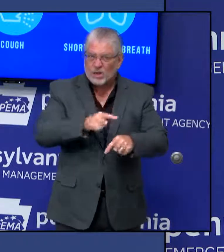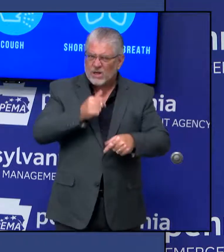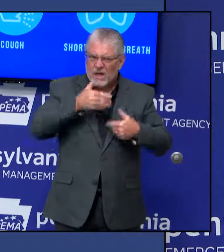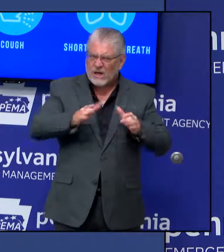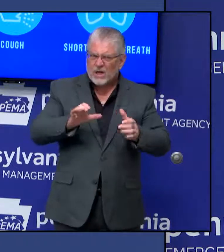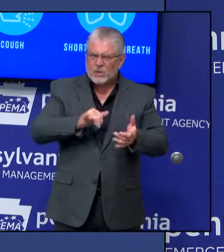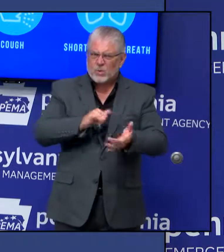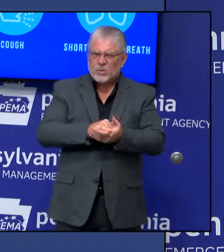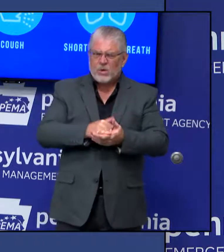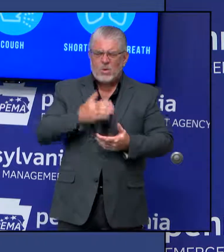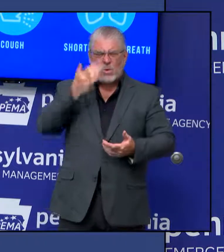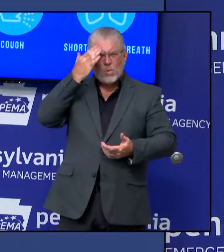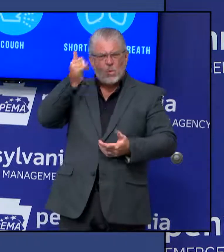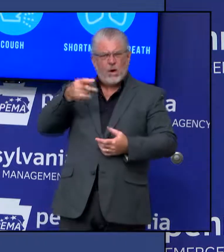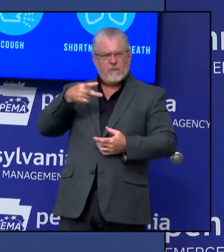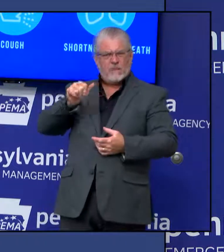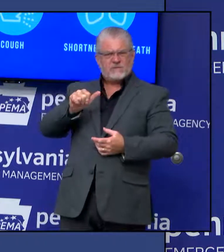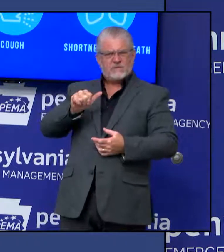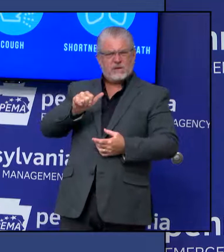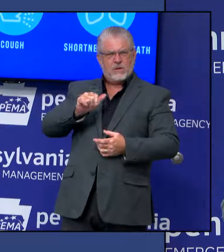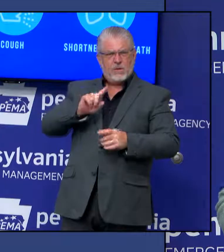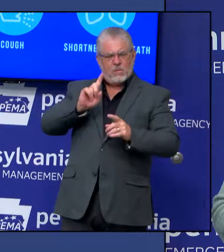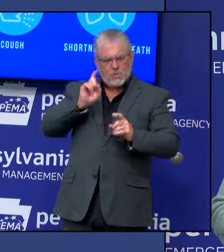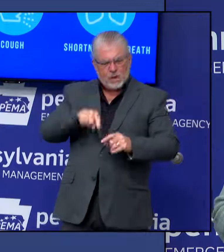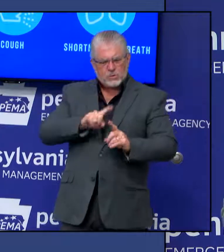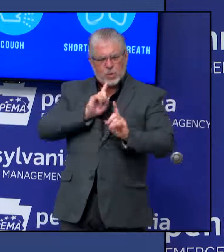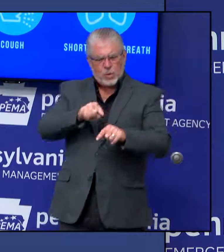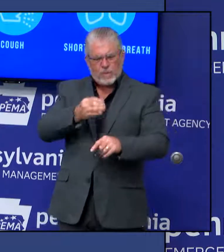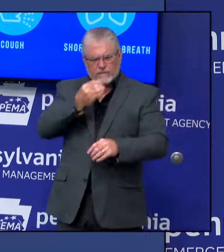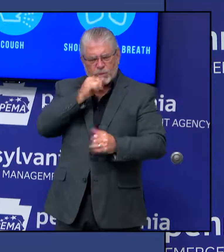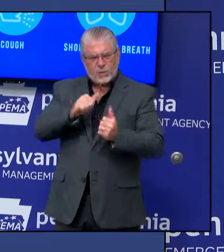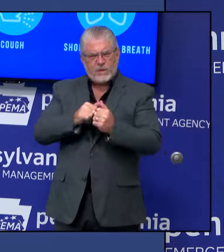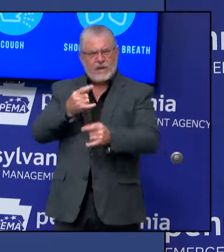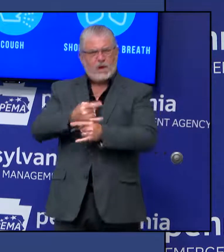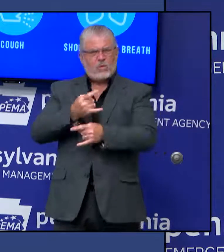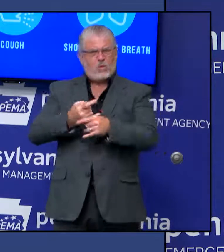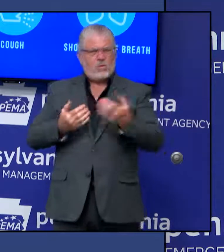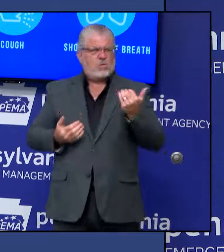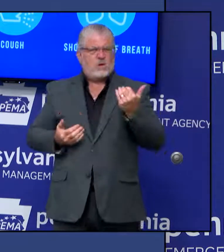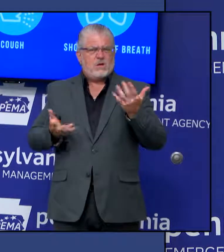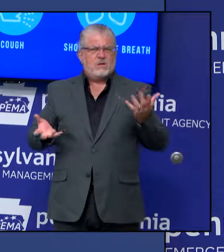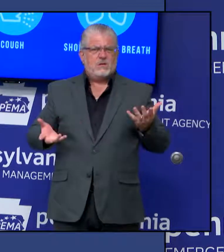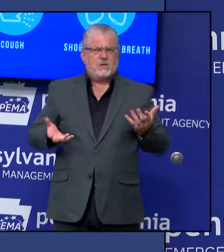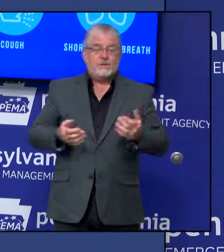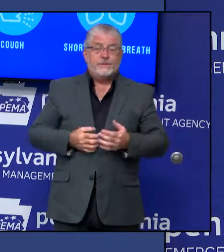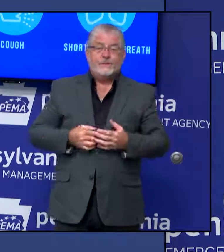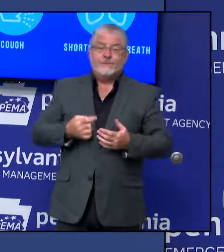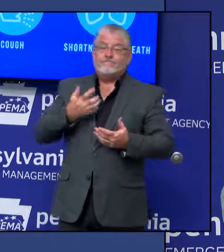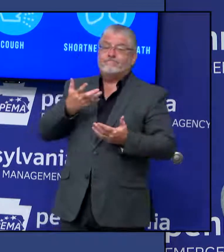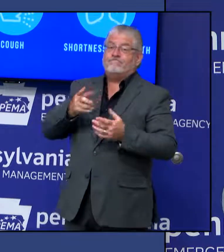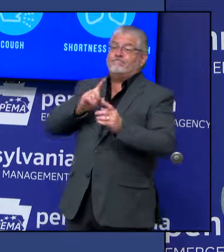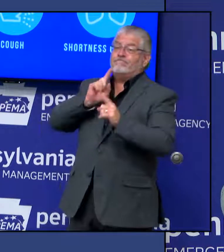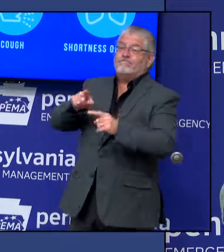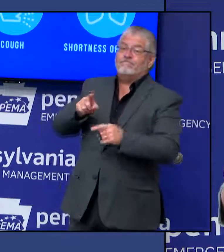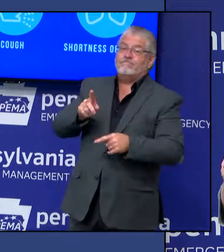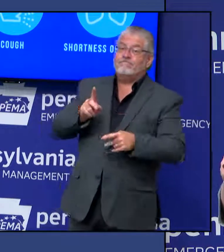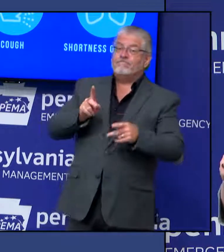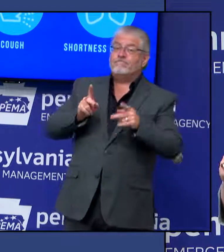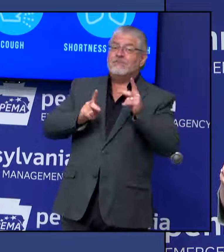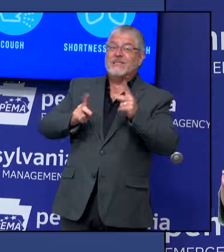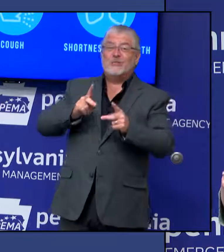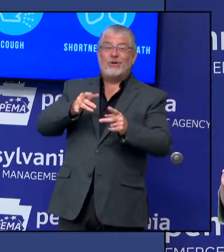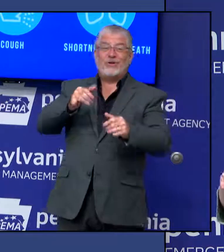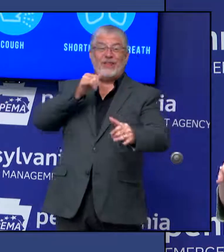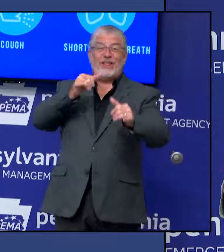What's the reasoning, the logic behind that? Because we don't want people to congregate while they're drinking. We don't want people to be at bars and